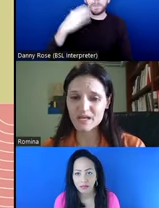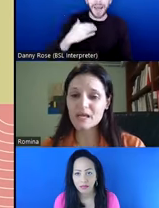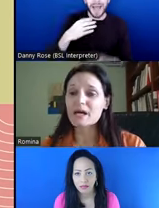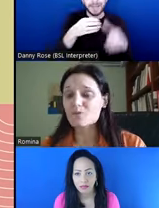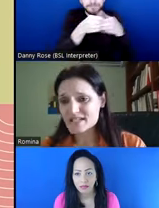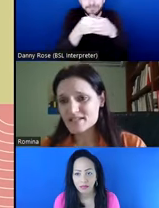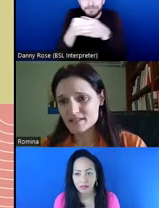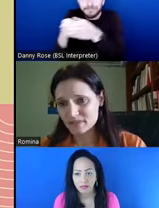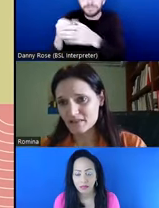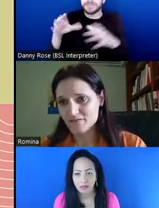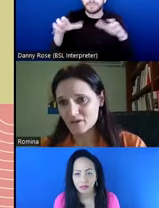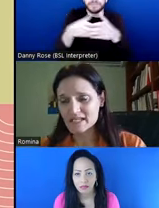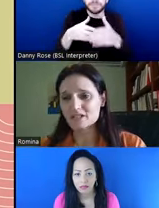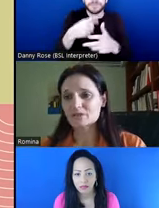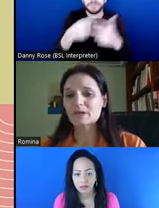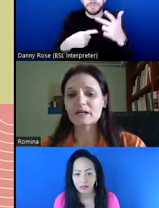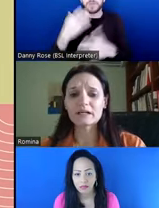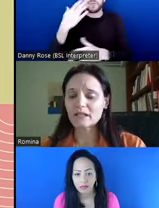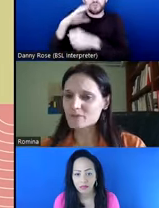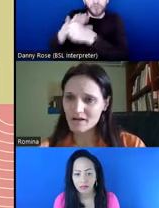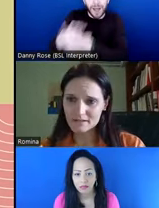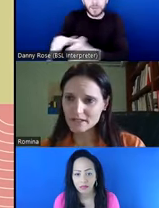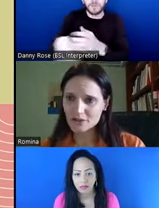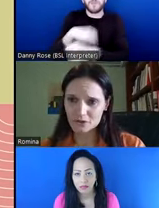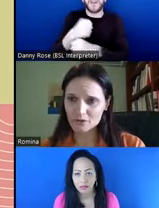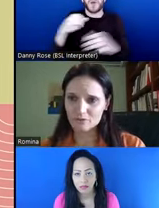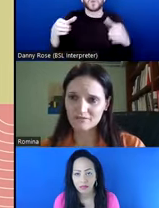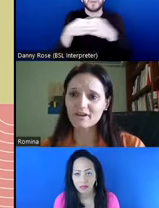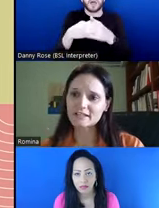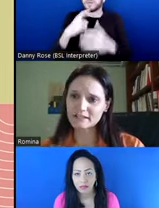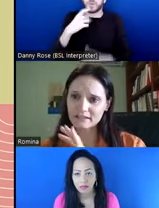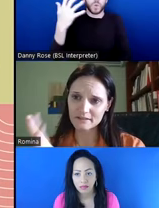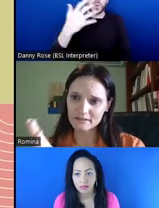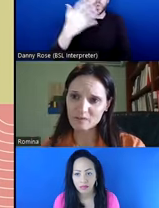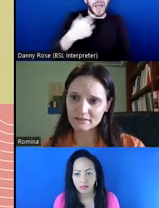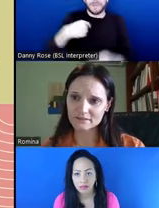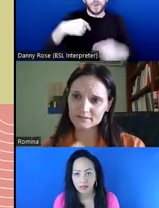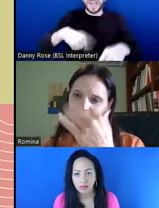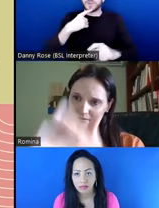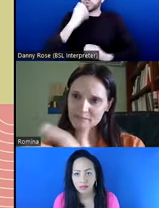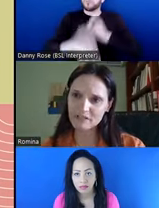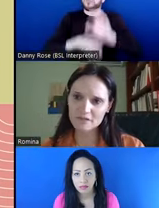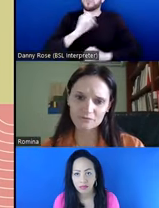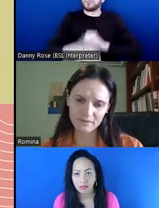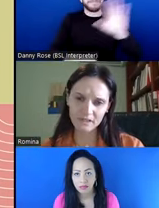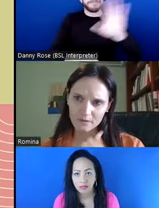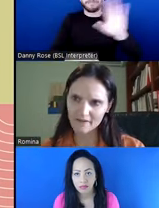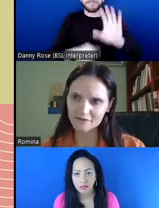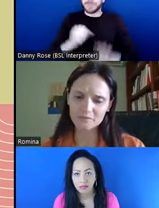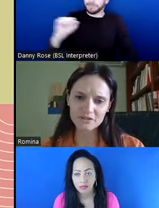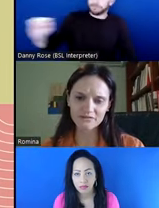groups, racism in the VAUC sector, and I'm not here to define it, I think it's upon the speakers